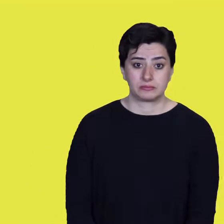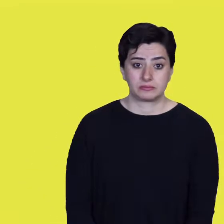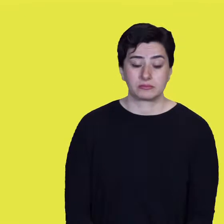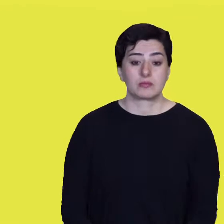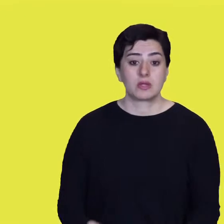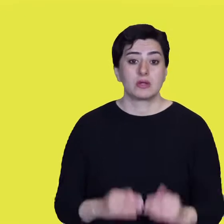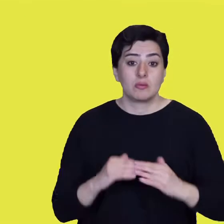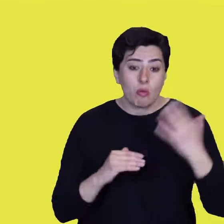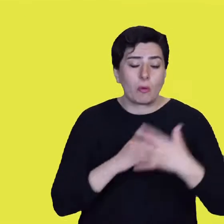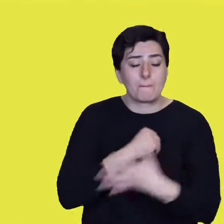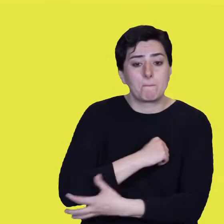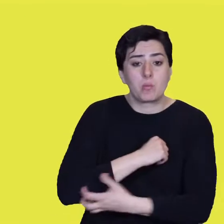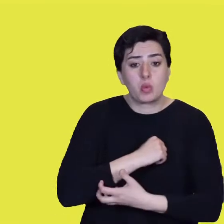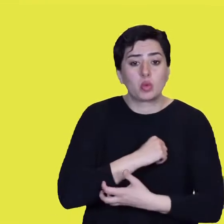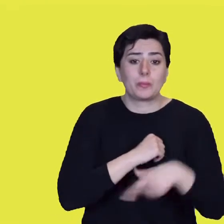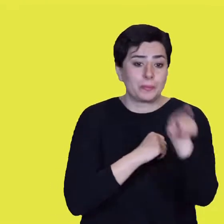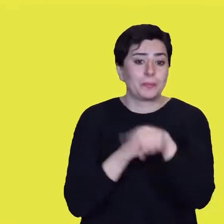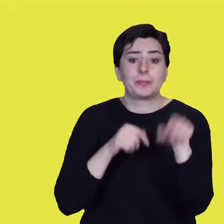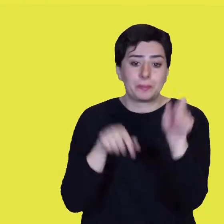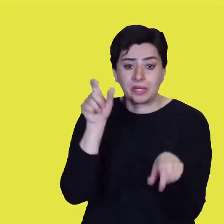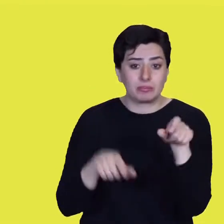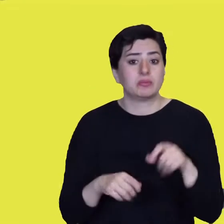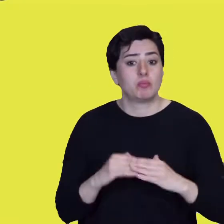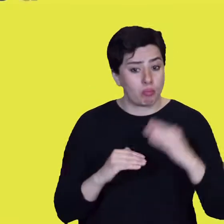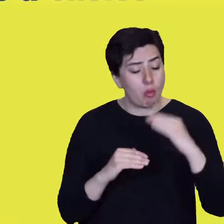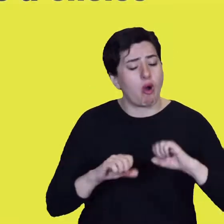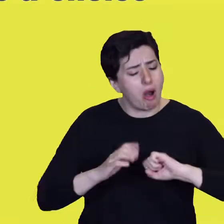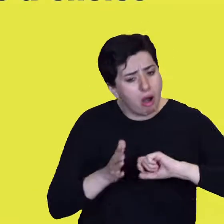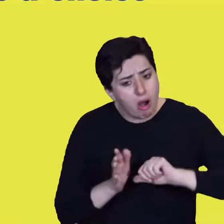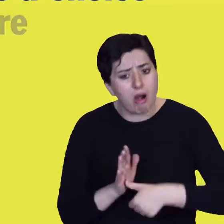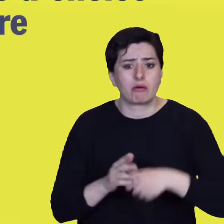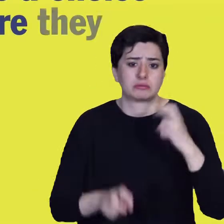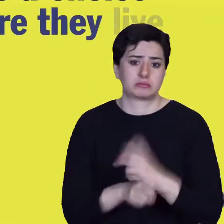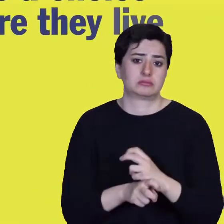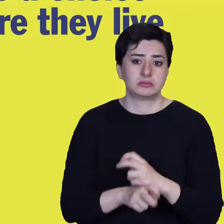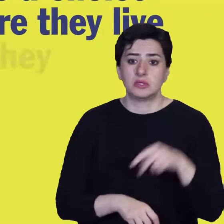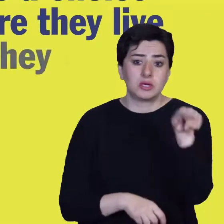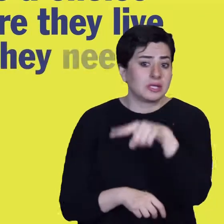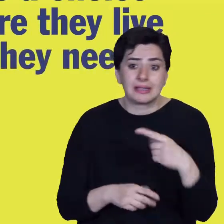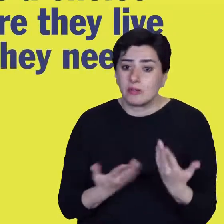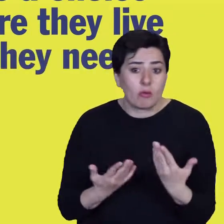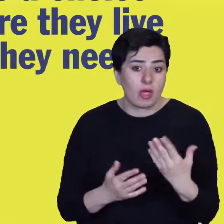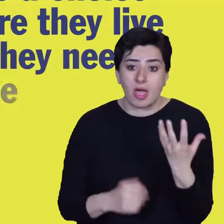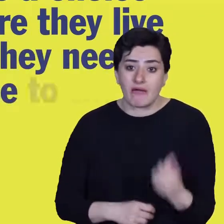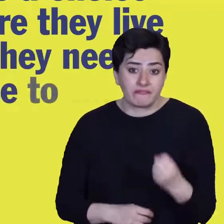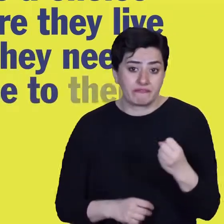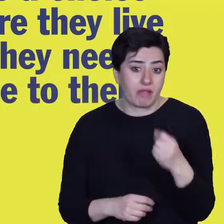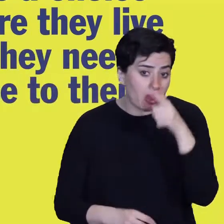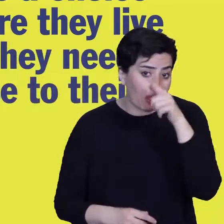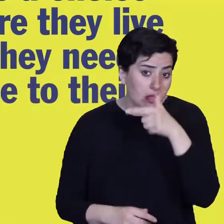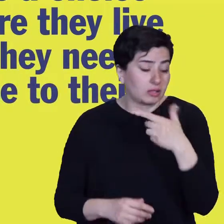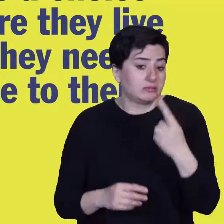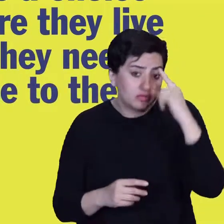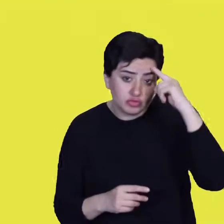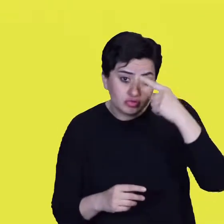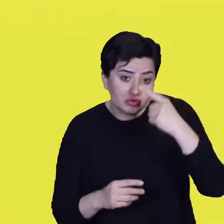The poorest people are generally the most vulnerable. For example, they don't have a choice as to where they live because they need